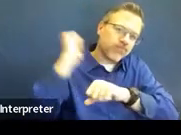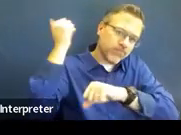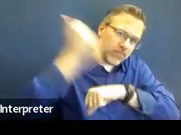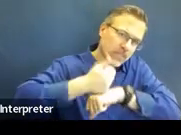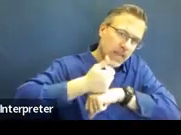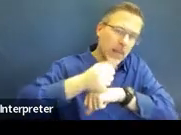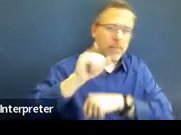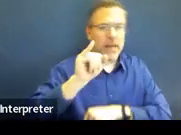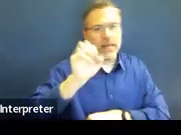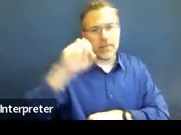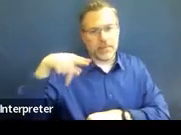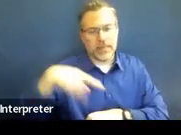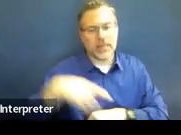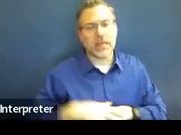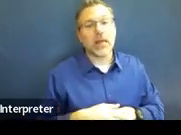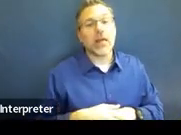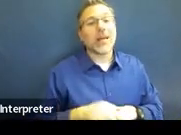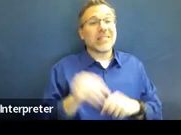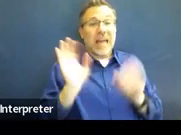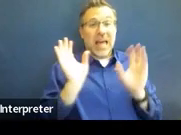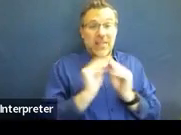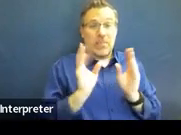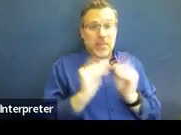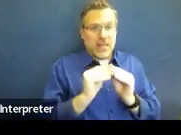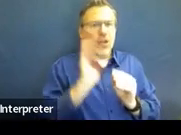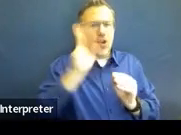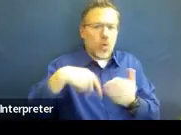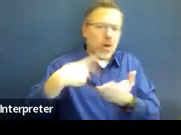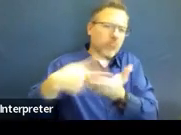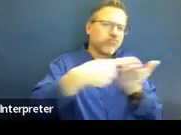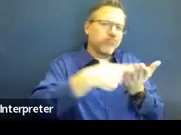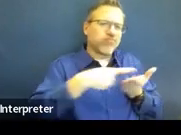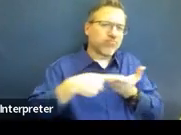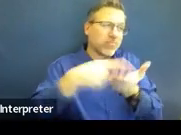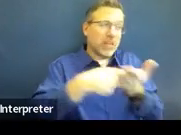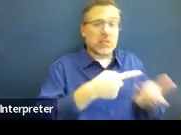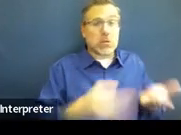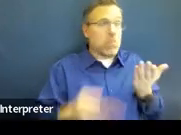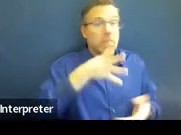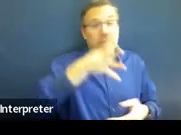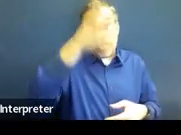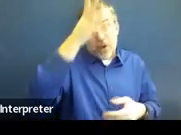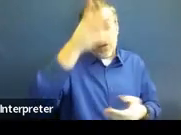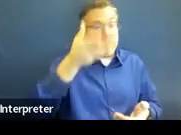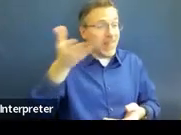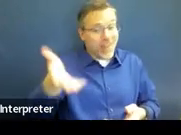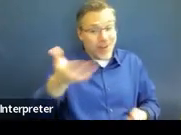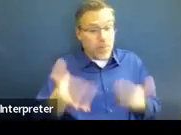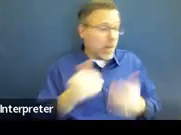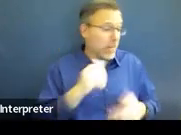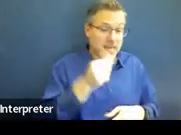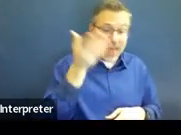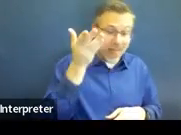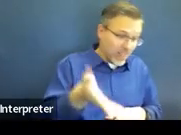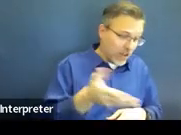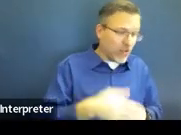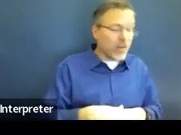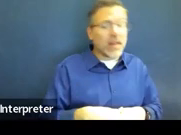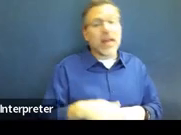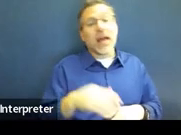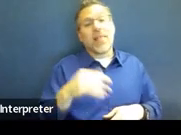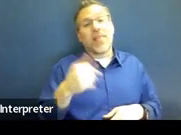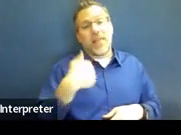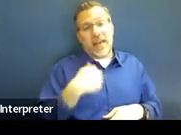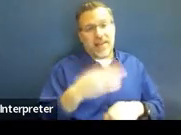all this information at the IEP meeting, the parent is there, or maybe they're not there, and then they have those seven days